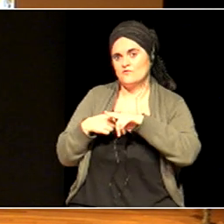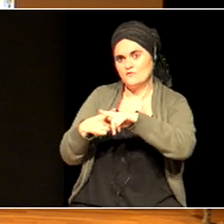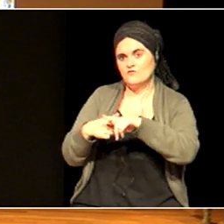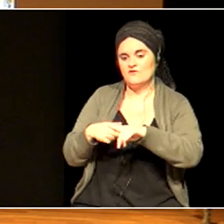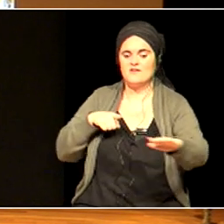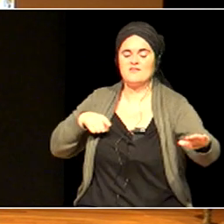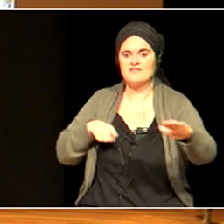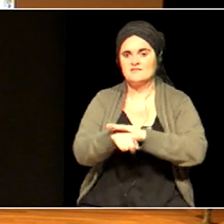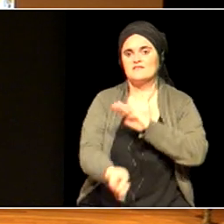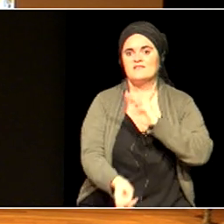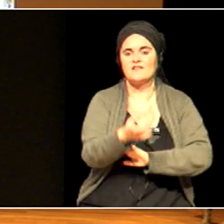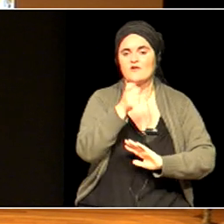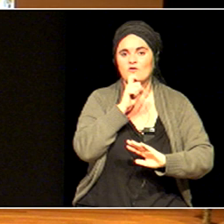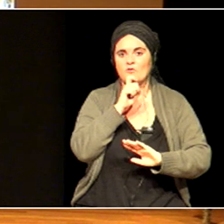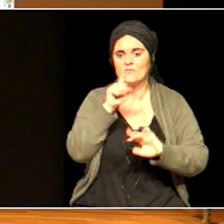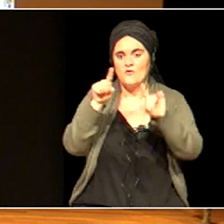values.